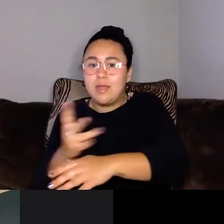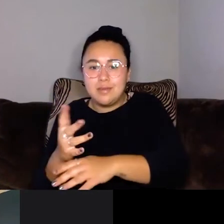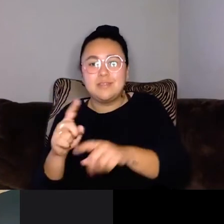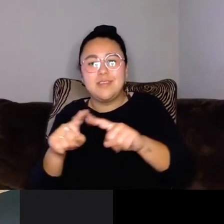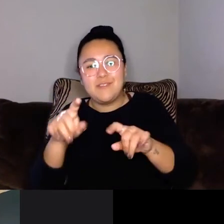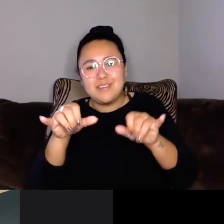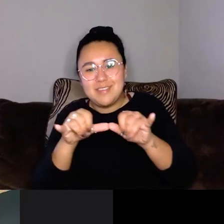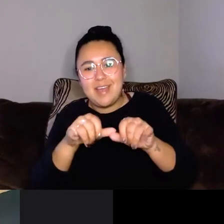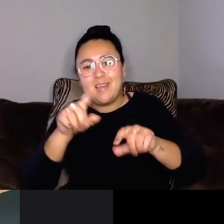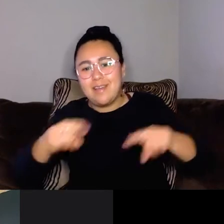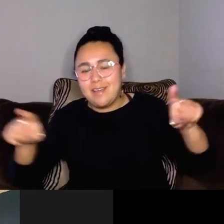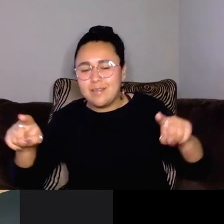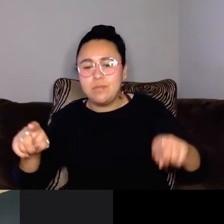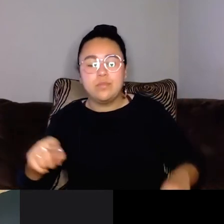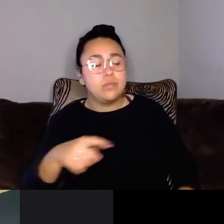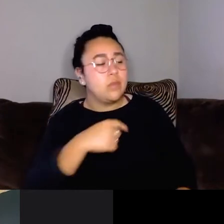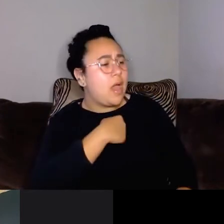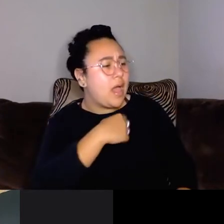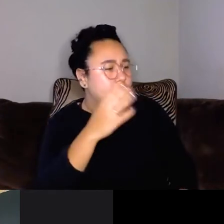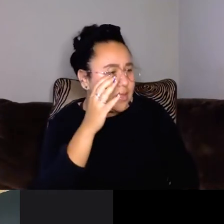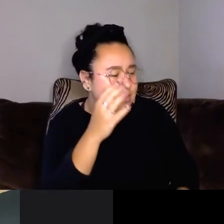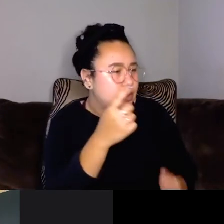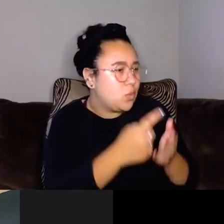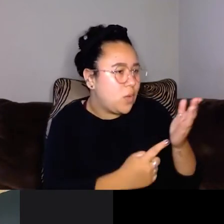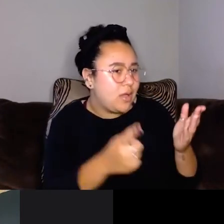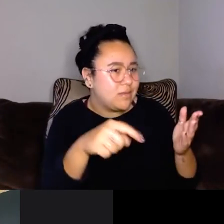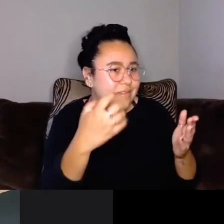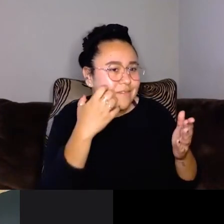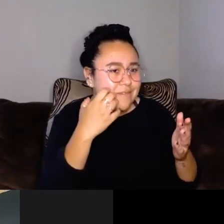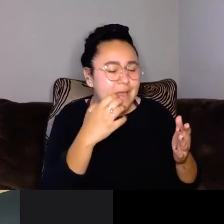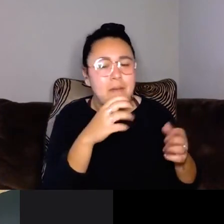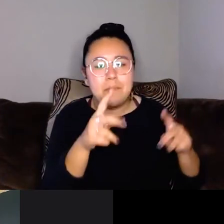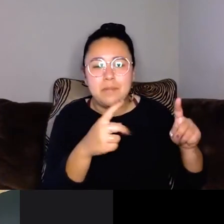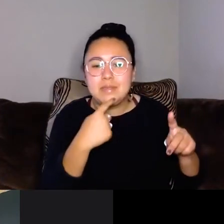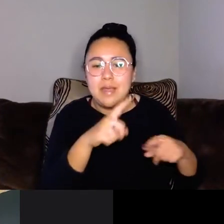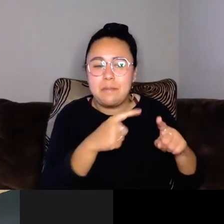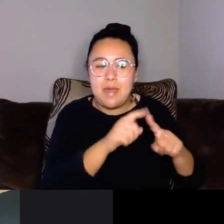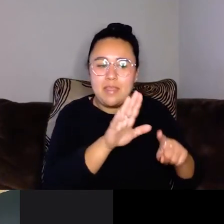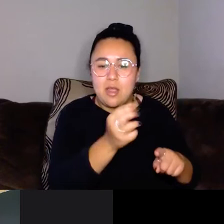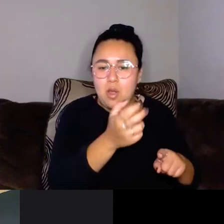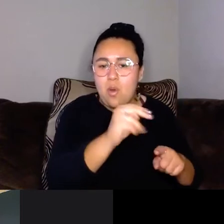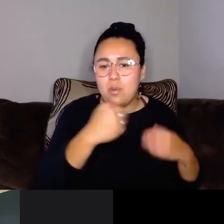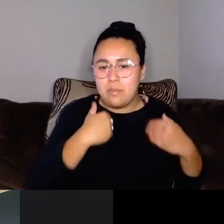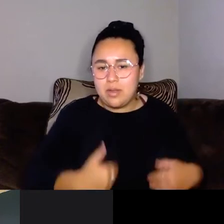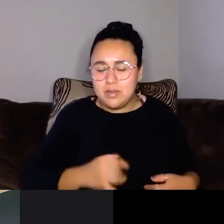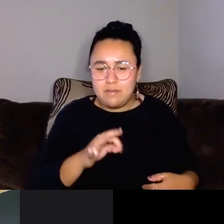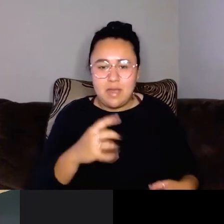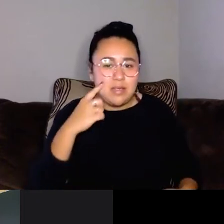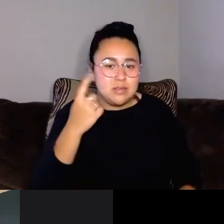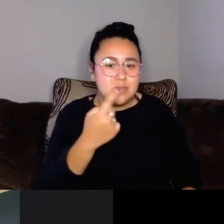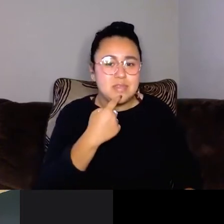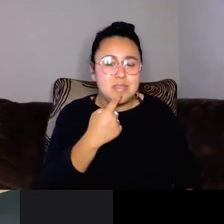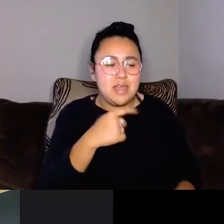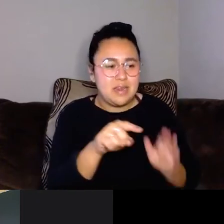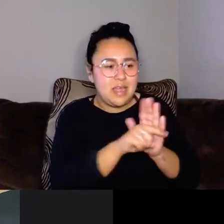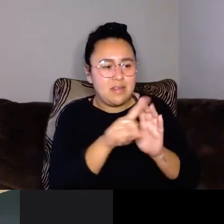listened to what fat people say about their own bodies. Um, if I hear someone say something